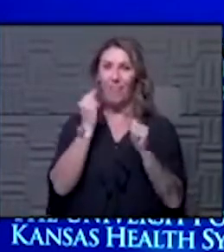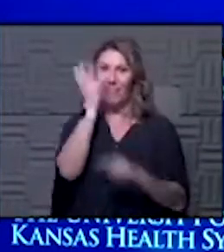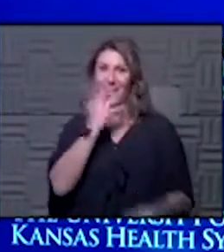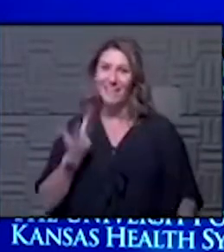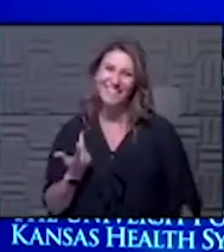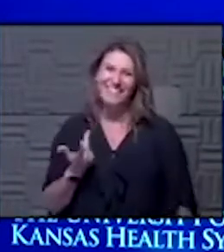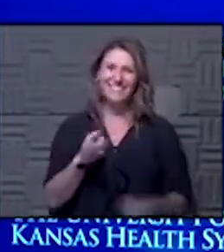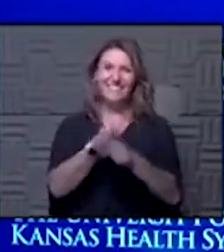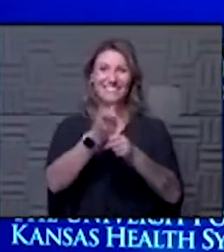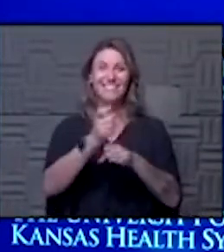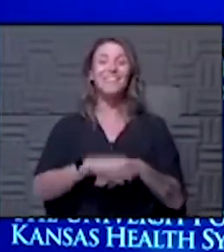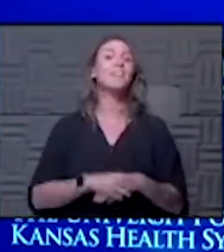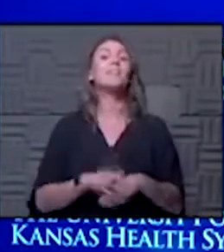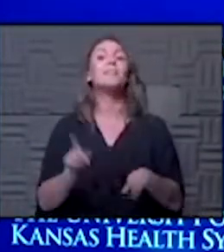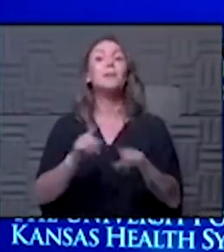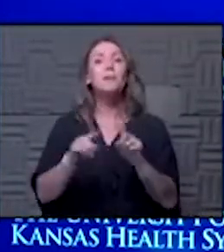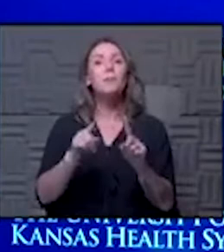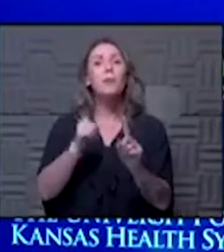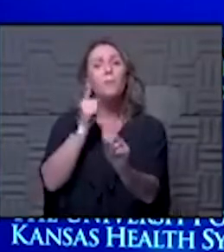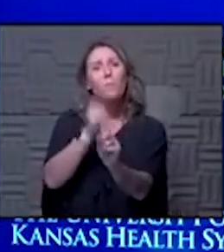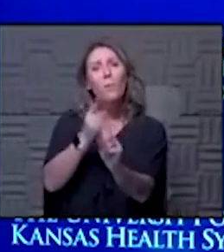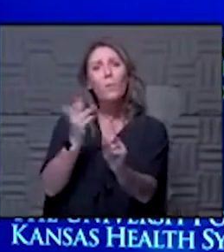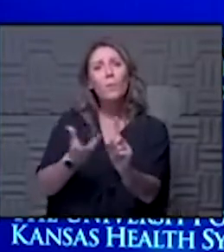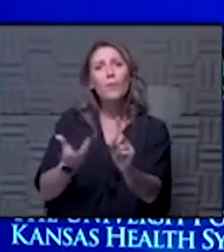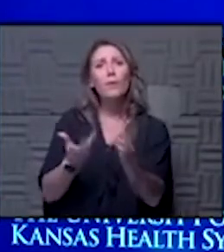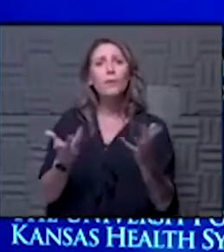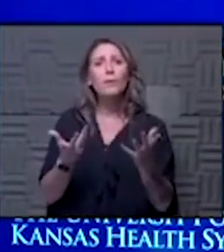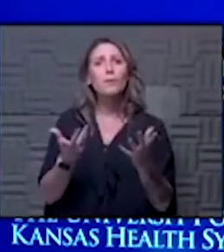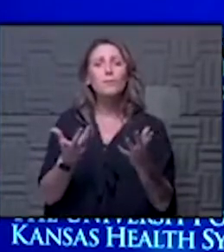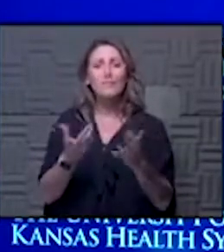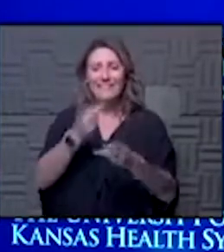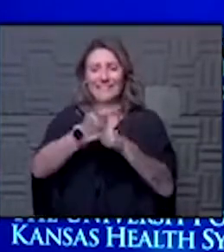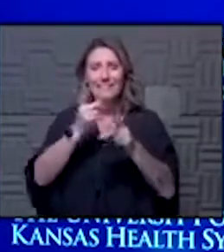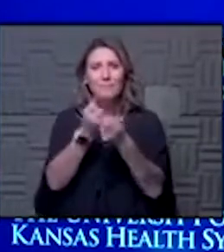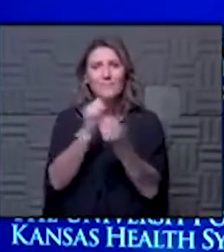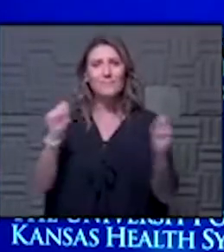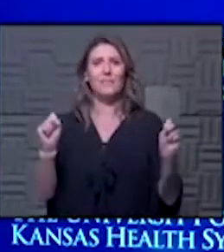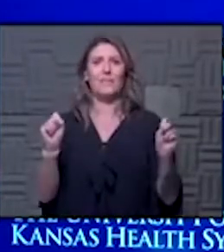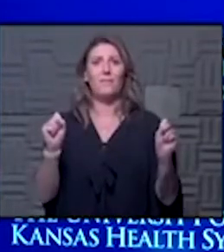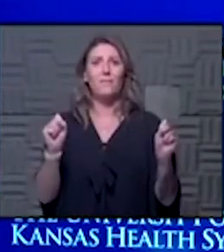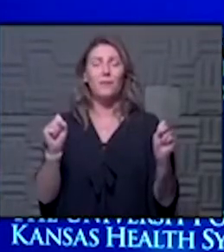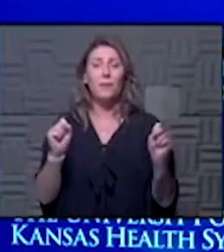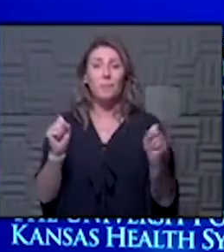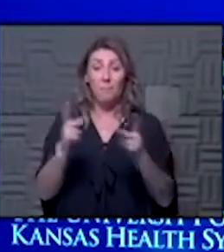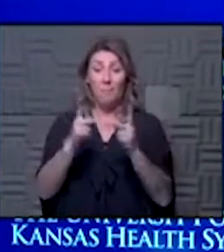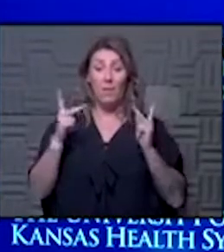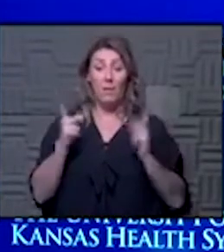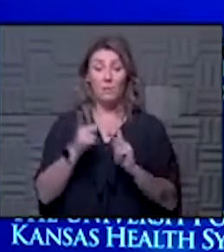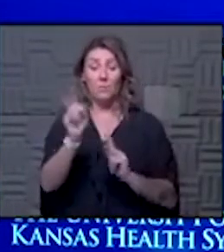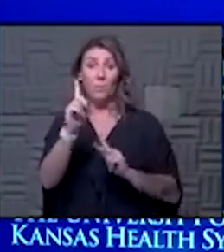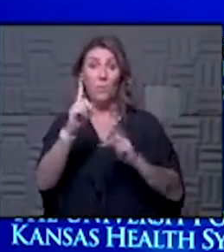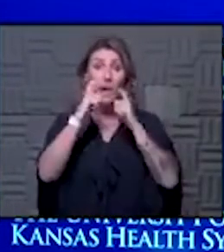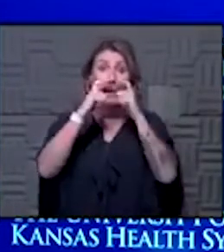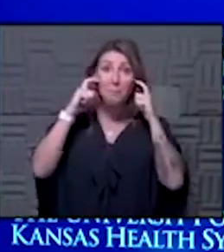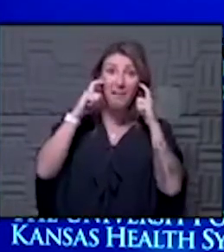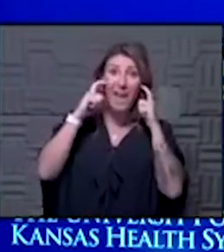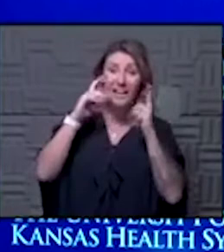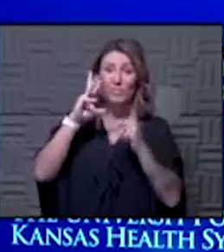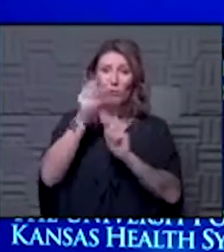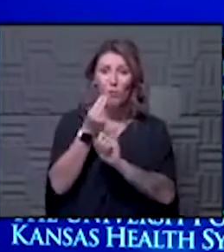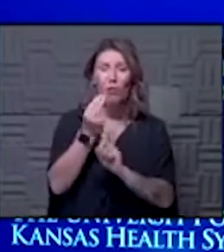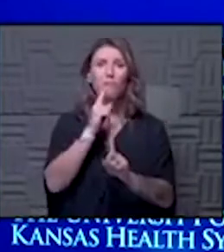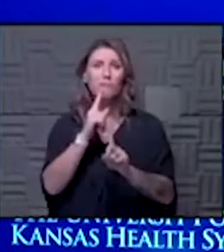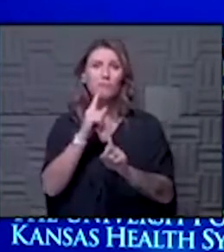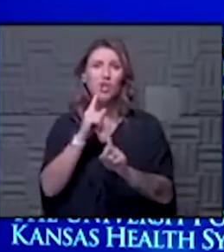but I think that what we need to point out is that that's what does keep us safe we know in places where mask wearing as a culture is